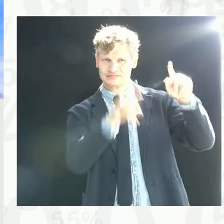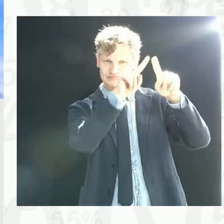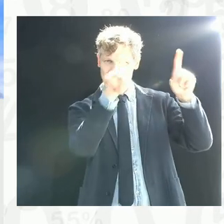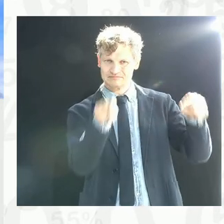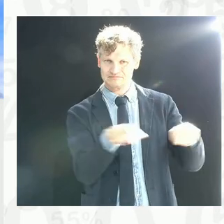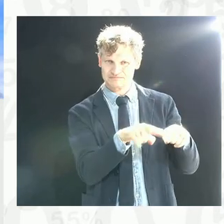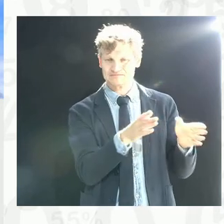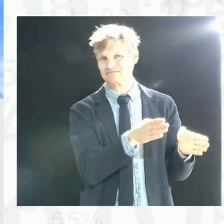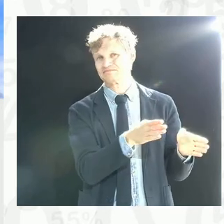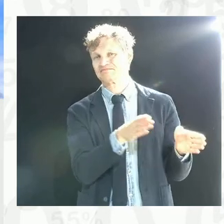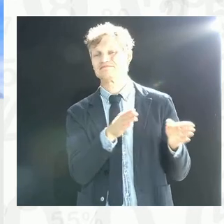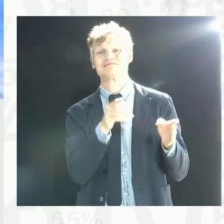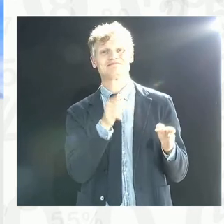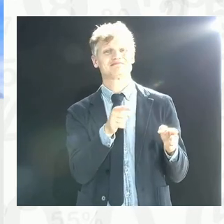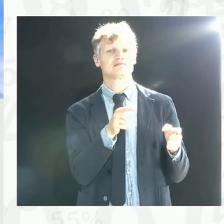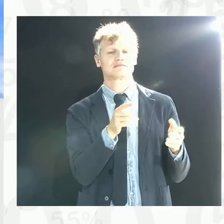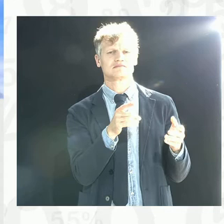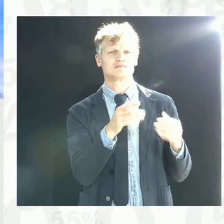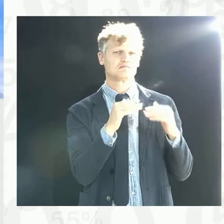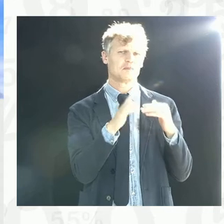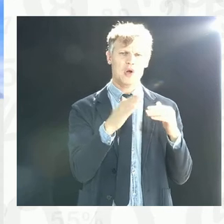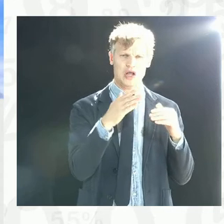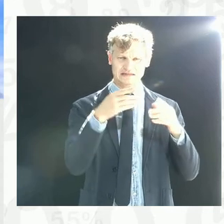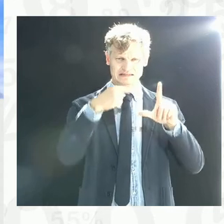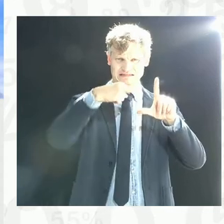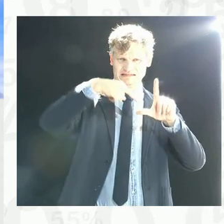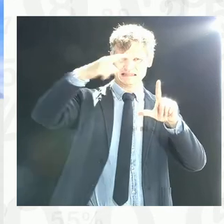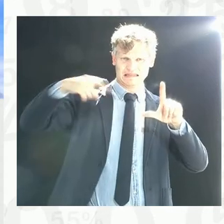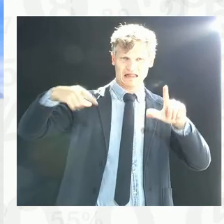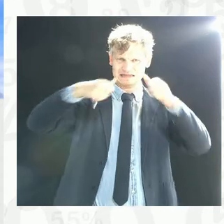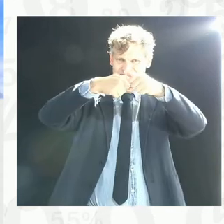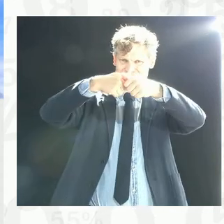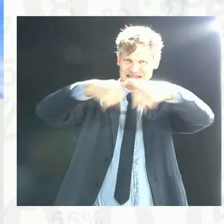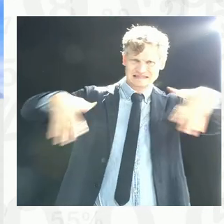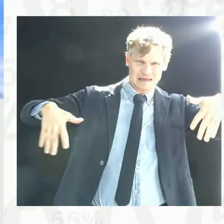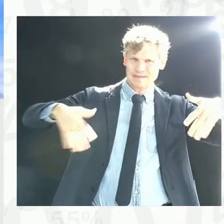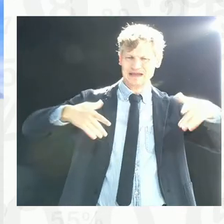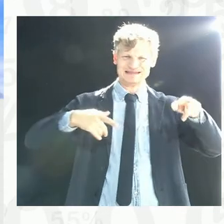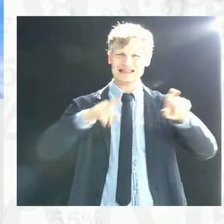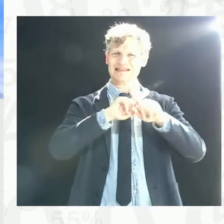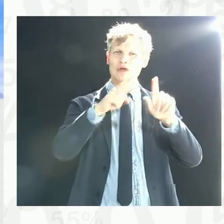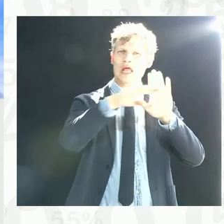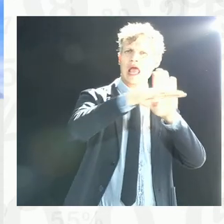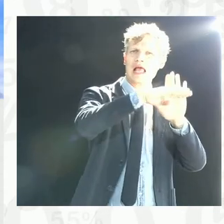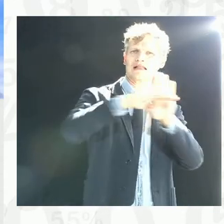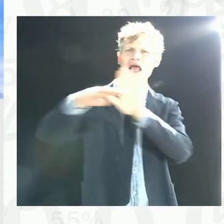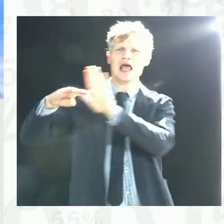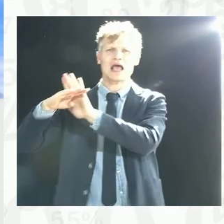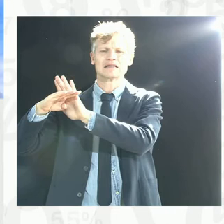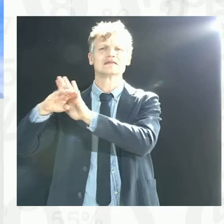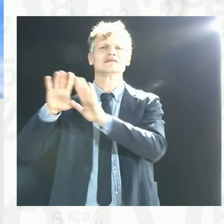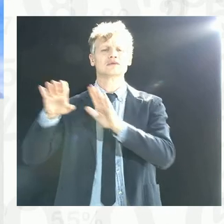disintegrated, fragmented kind of statistical system. These two acts were repealed in 2018